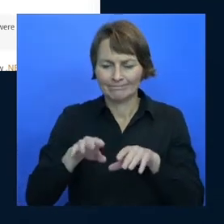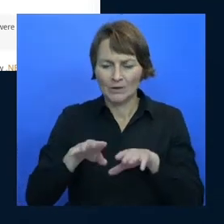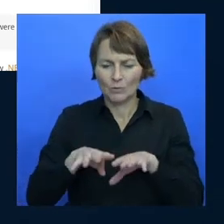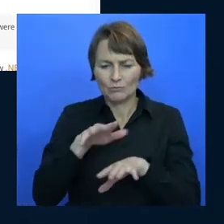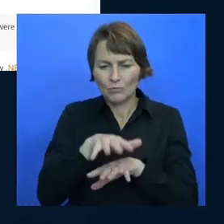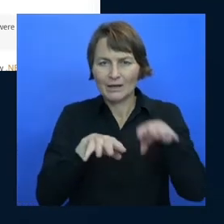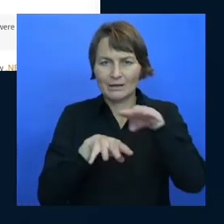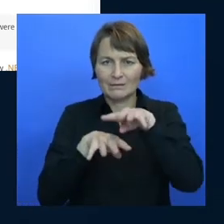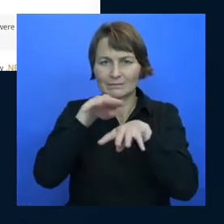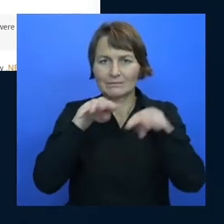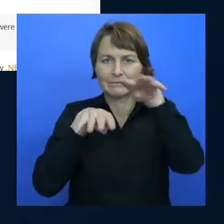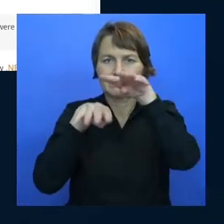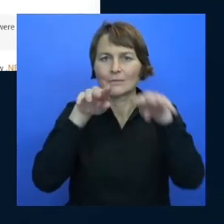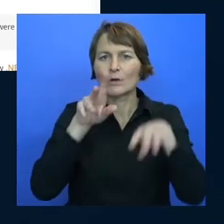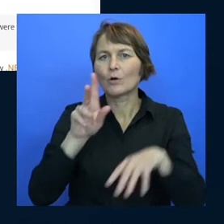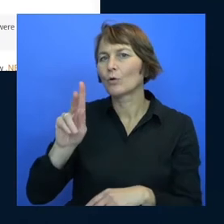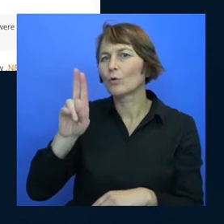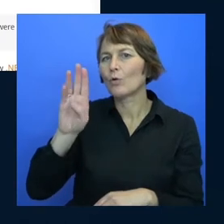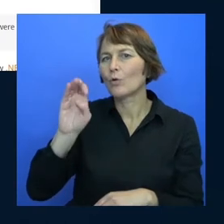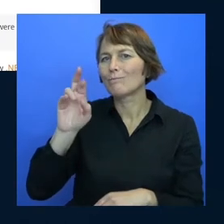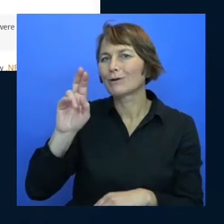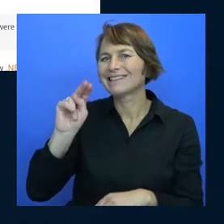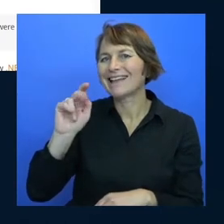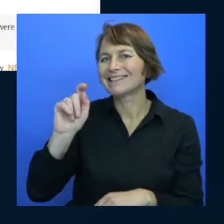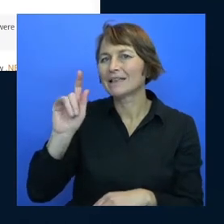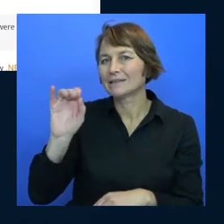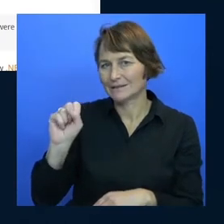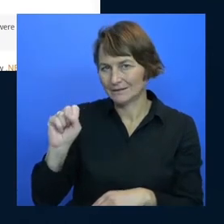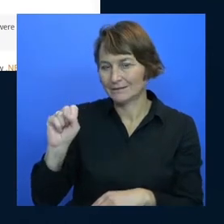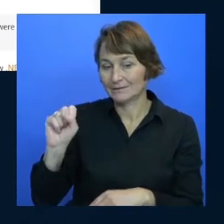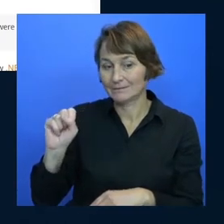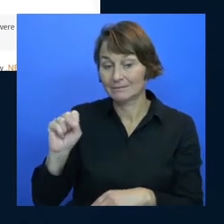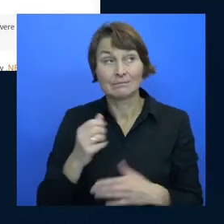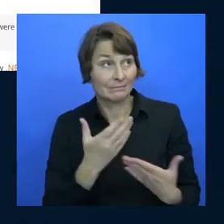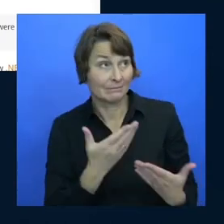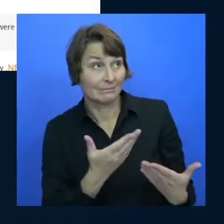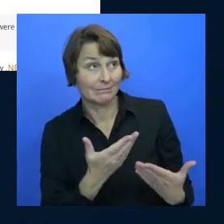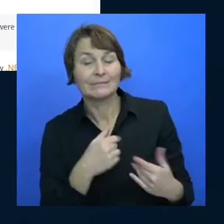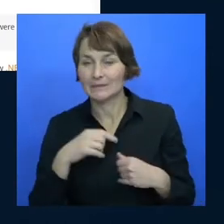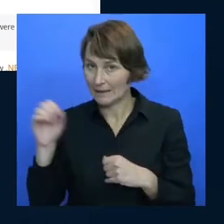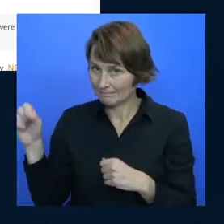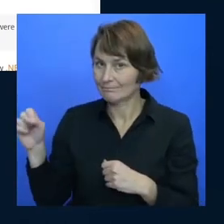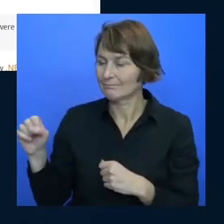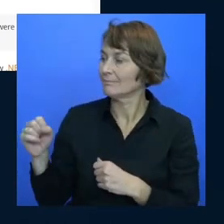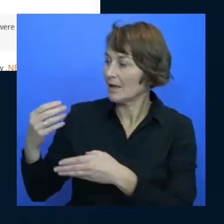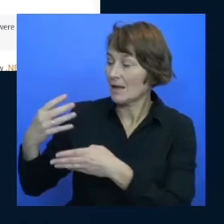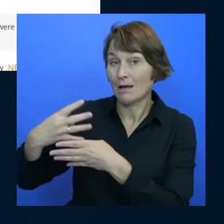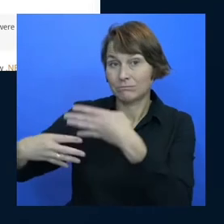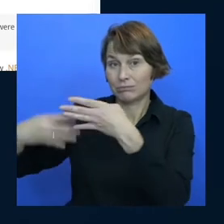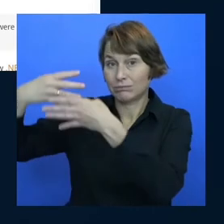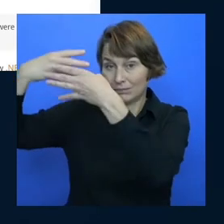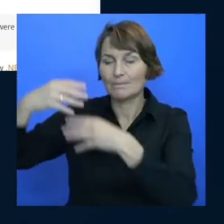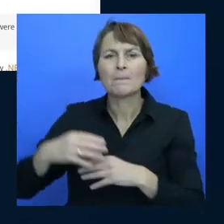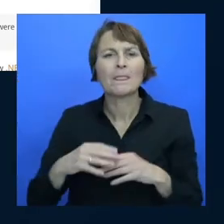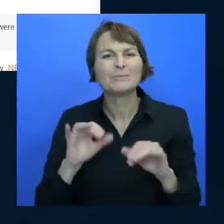pluster because that's the thing that you have on your desk that's that's what you do yeah that's what you do but what's fun about it is it's it's like